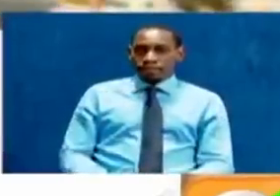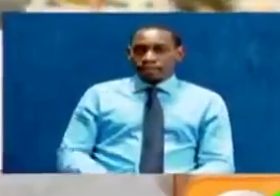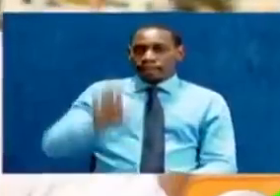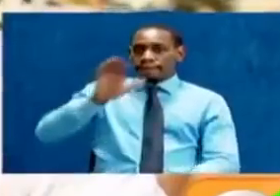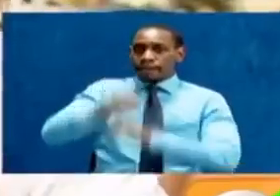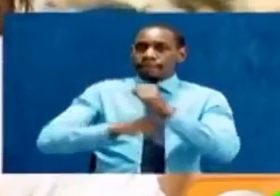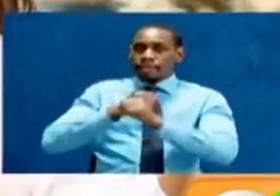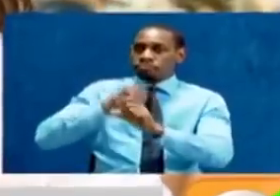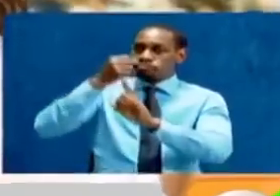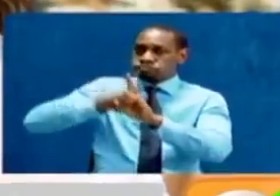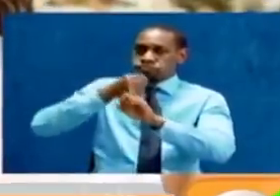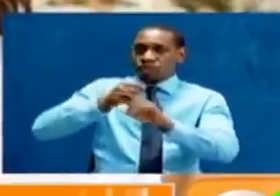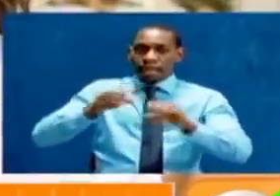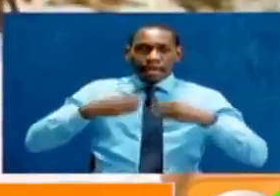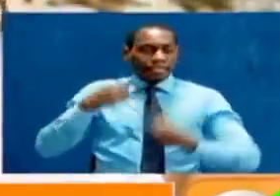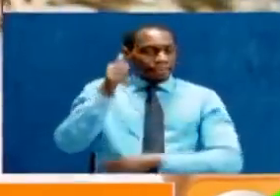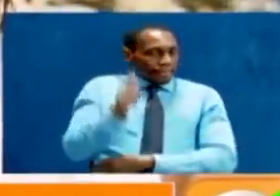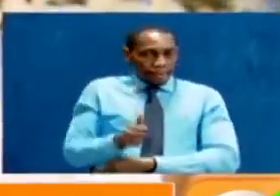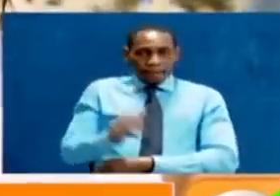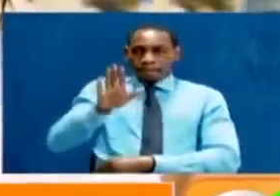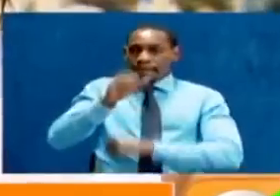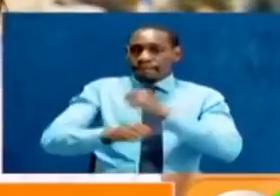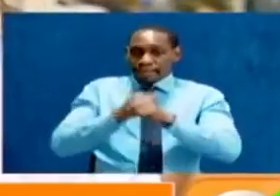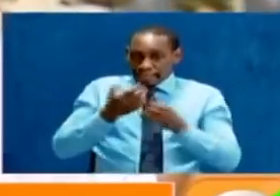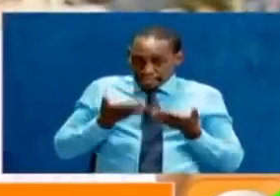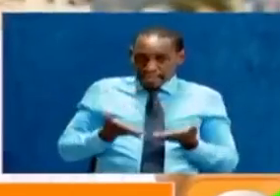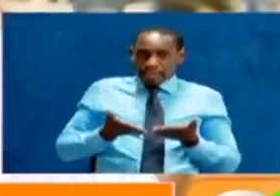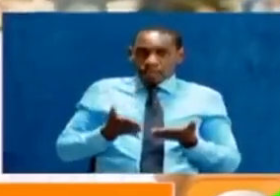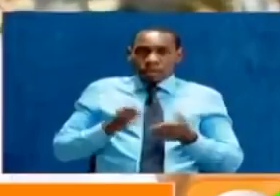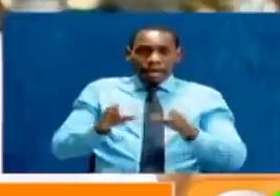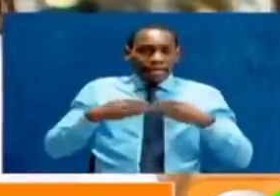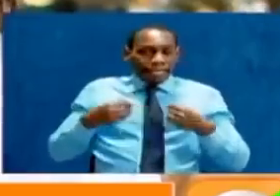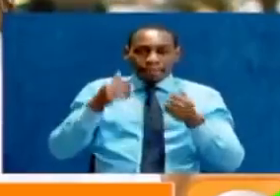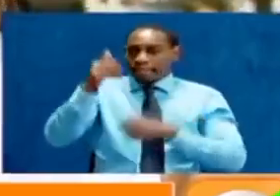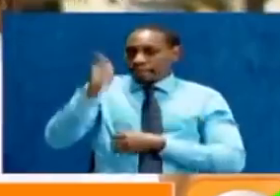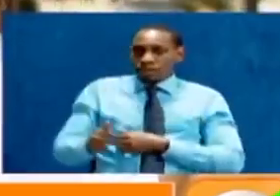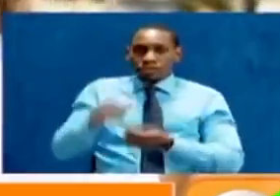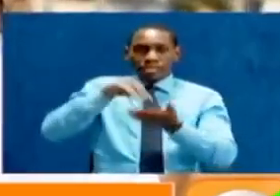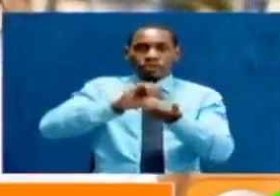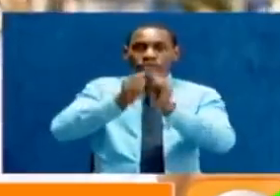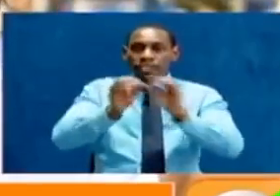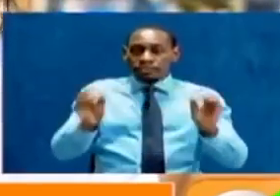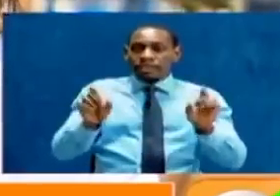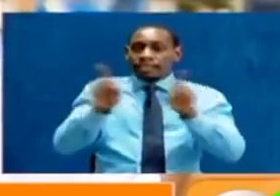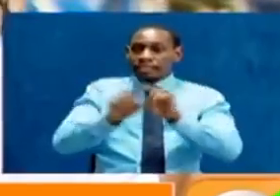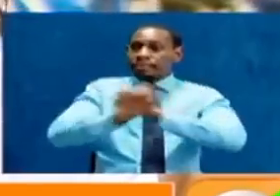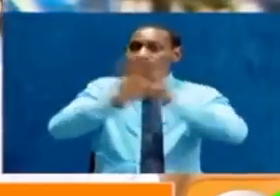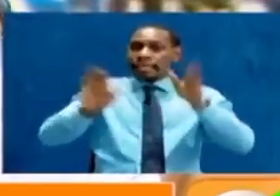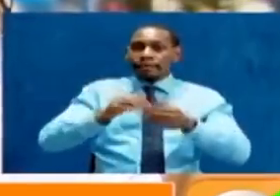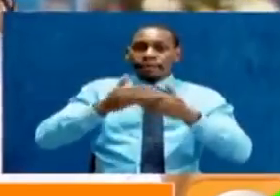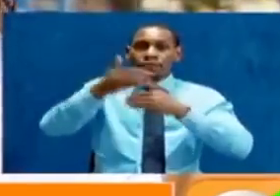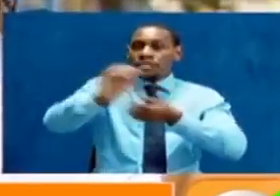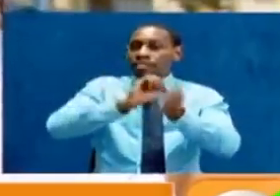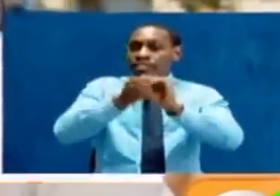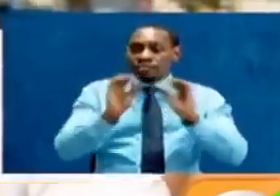Five solid years of battling with denial. And I was like, it's been five years of battling with These things are not changing. And apparently, it doesn't